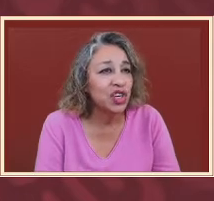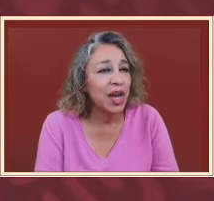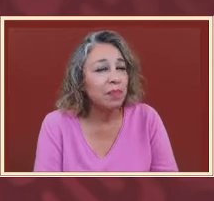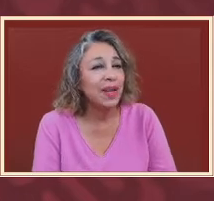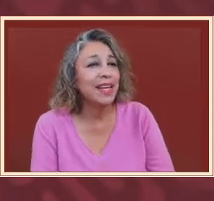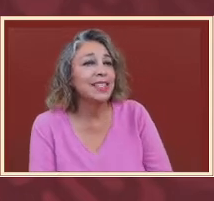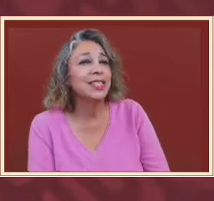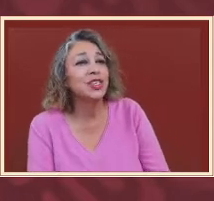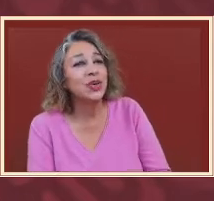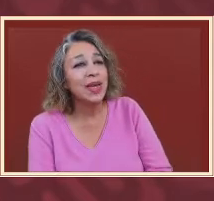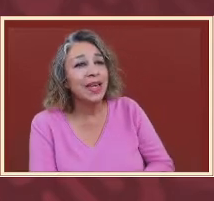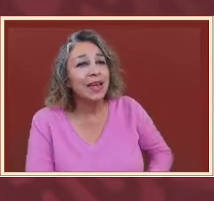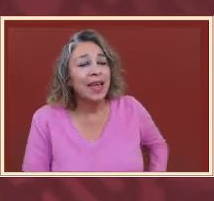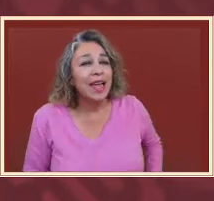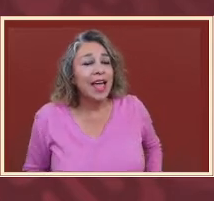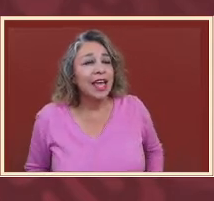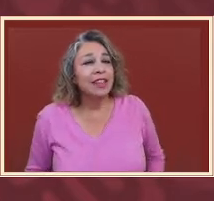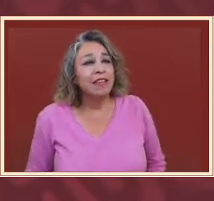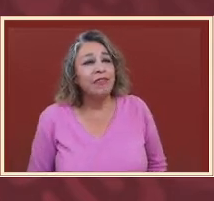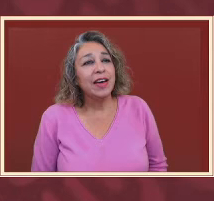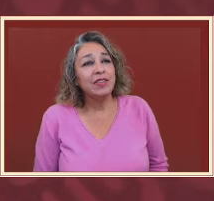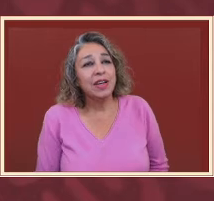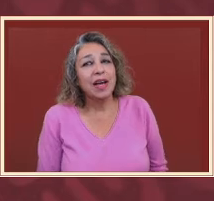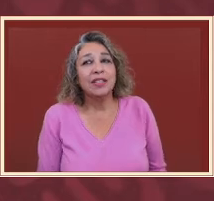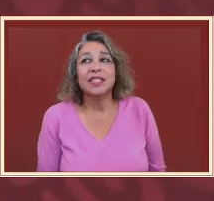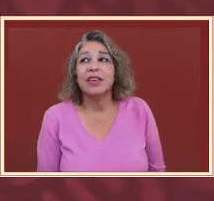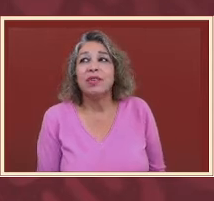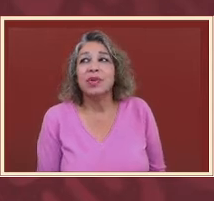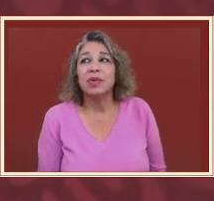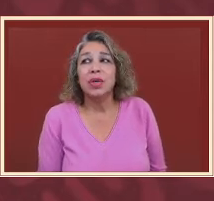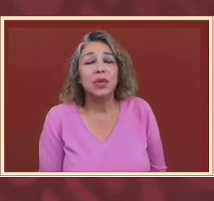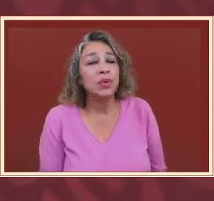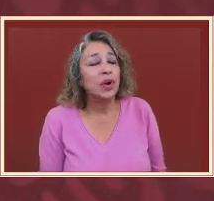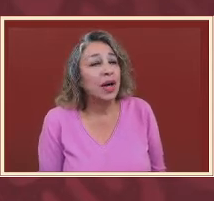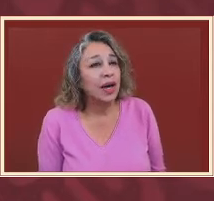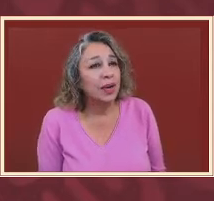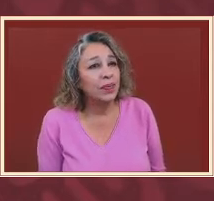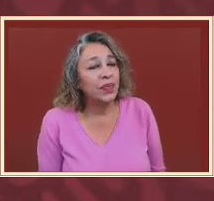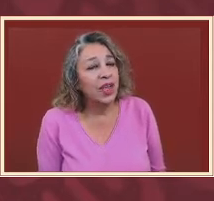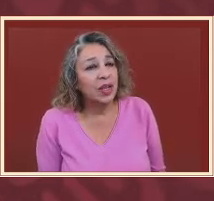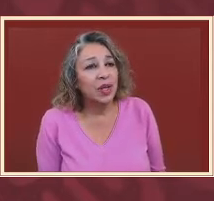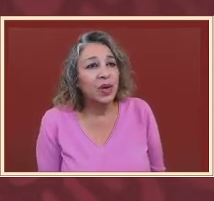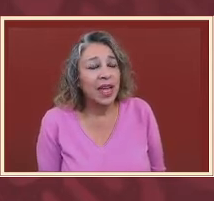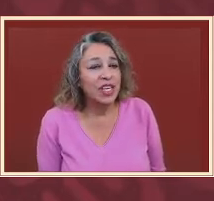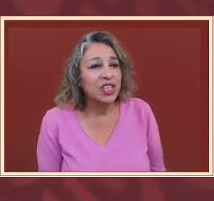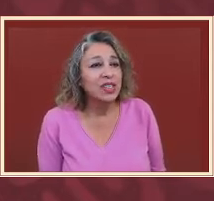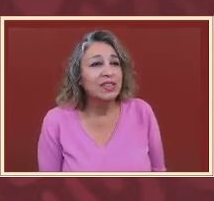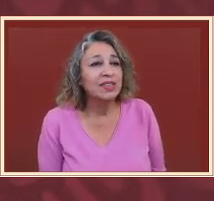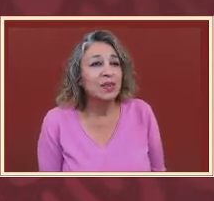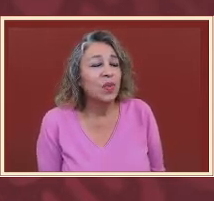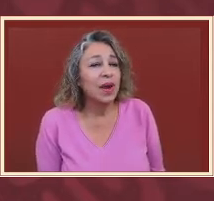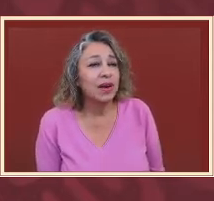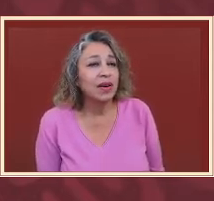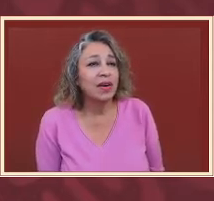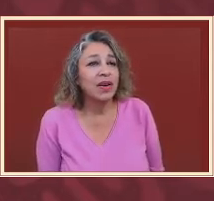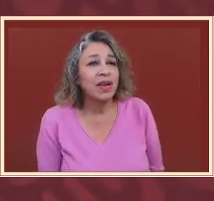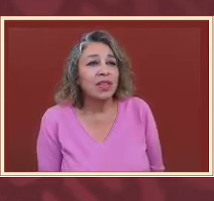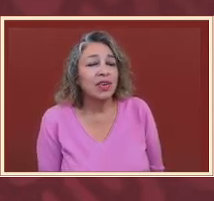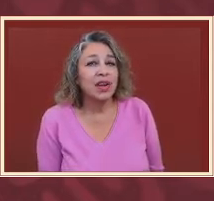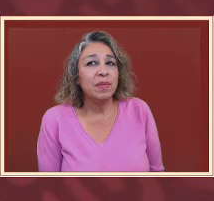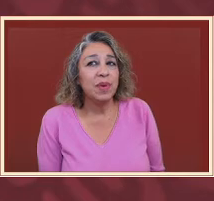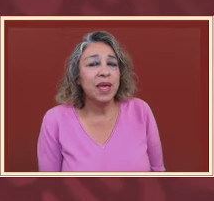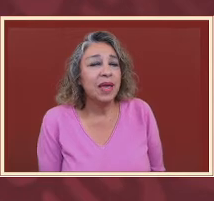each plant is doing. And they found several new locations where